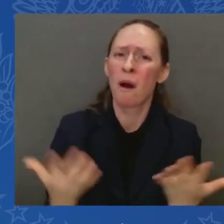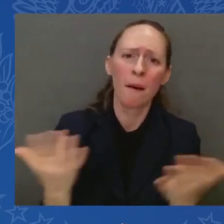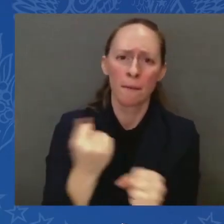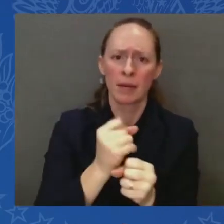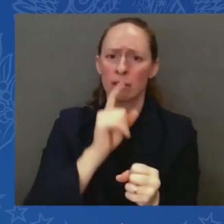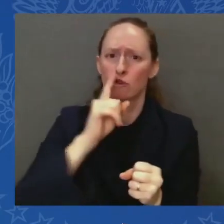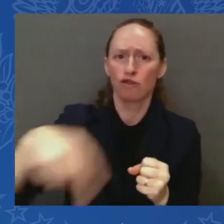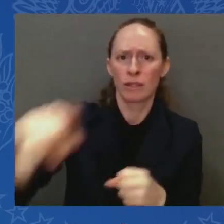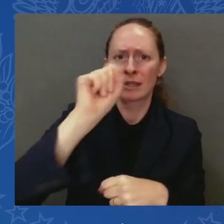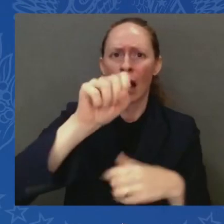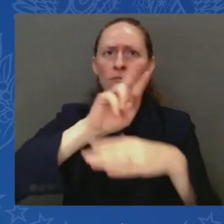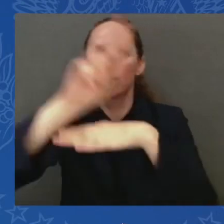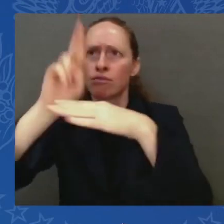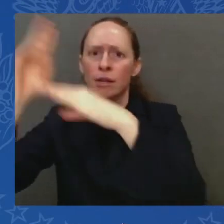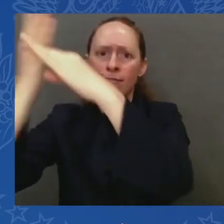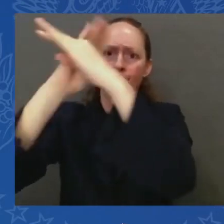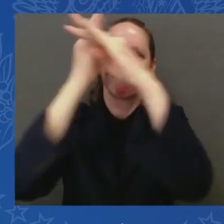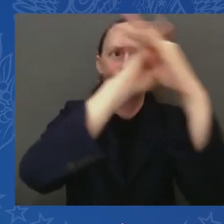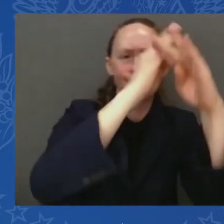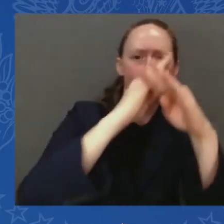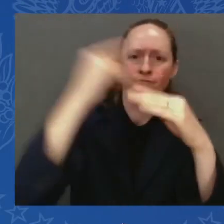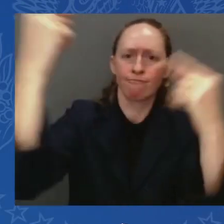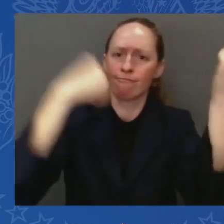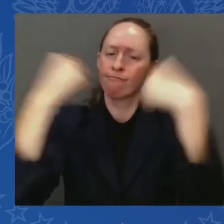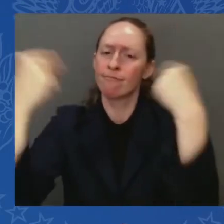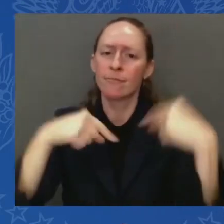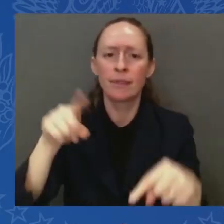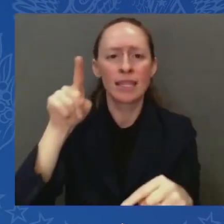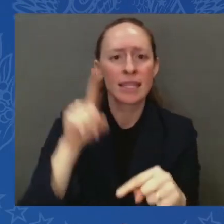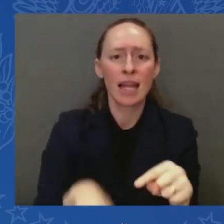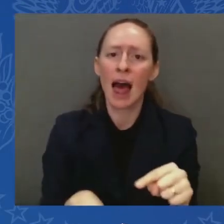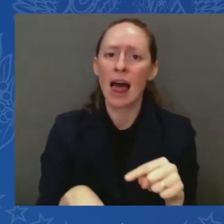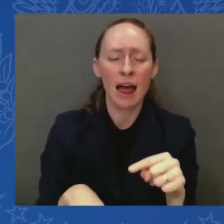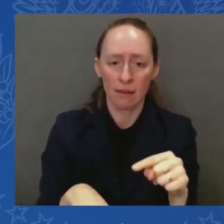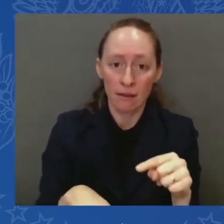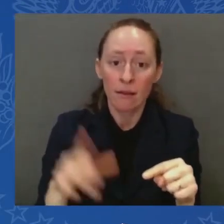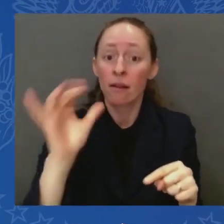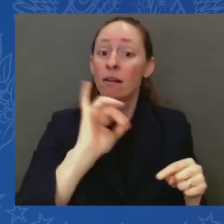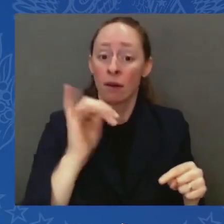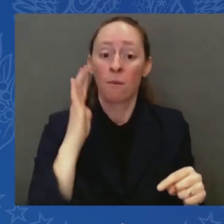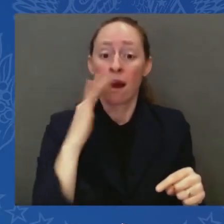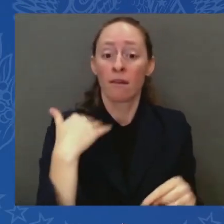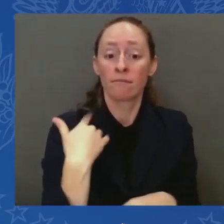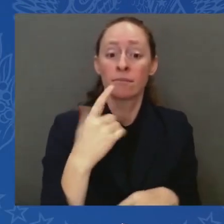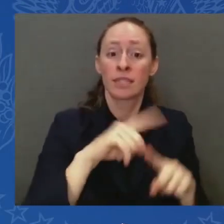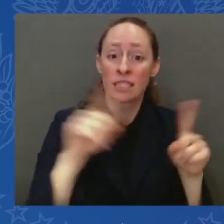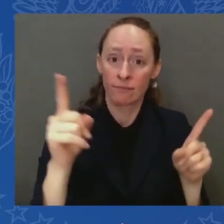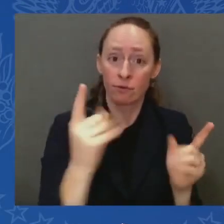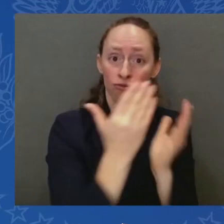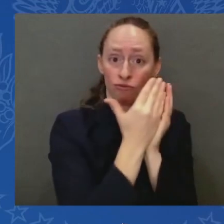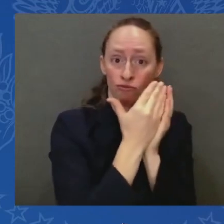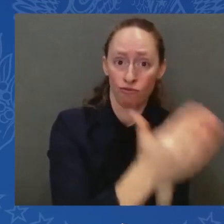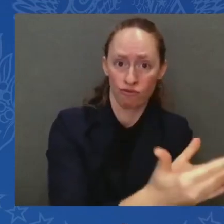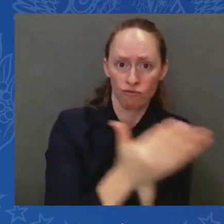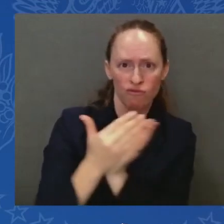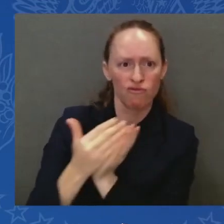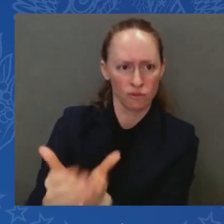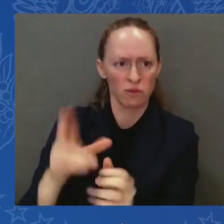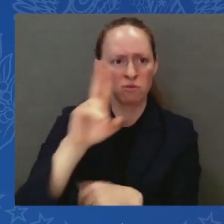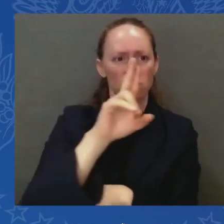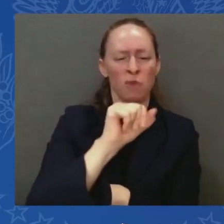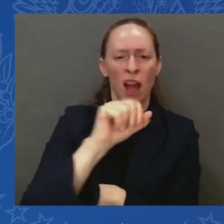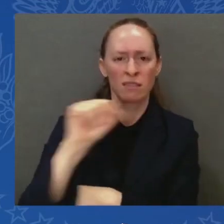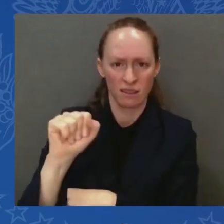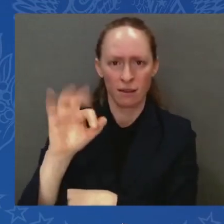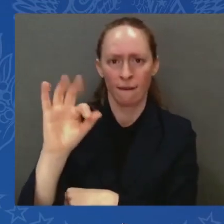Ford carrier strike group in the eastern Mediterranean, with the USS Eisenhower on the way, to deter, to defer